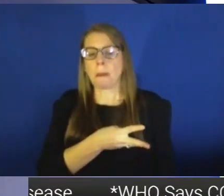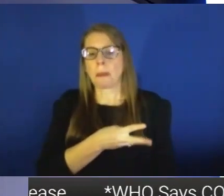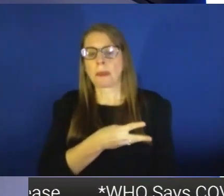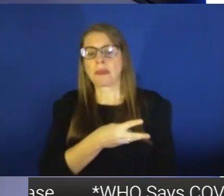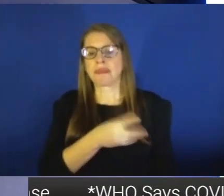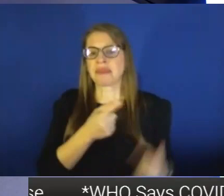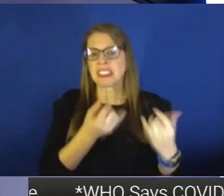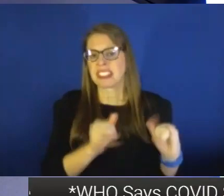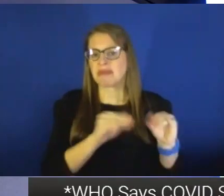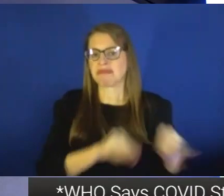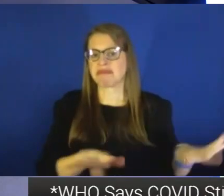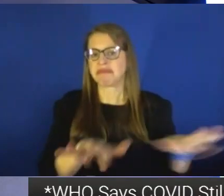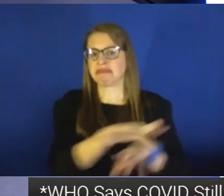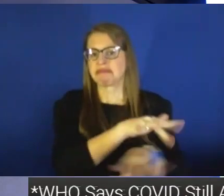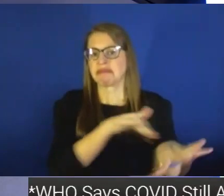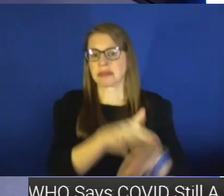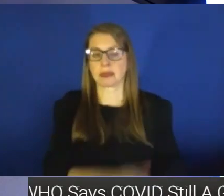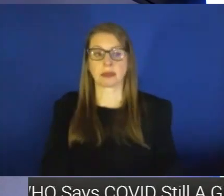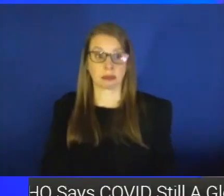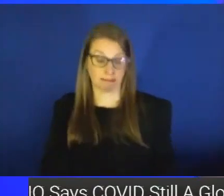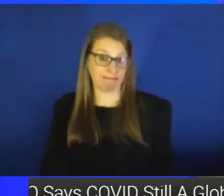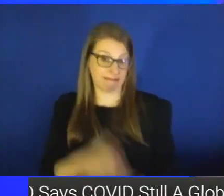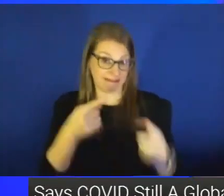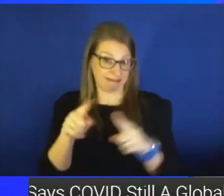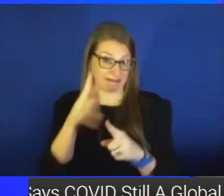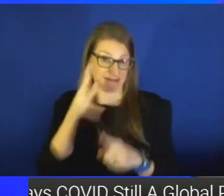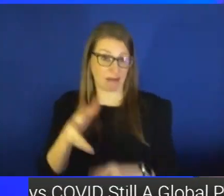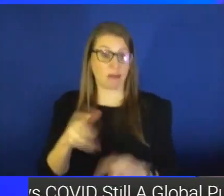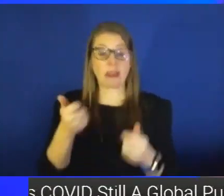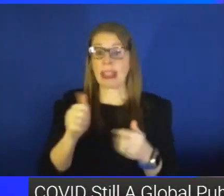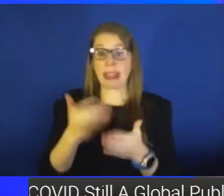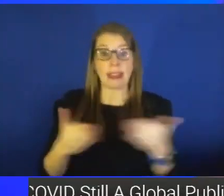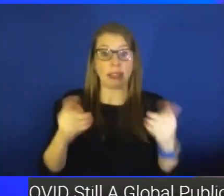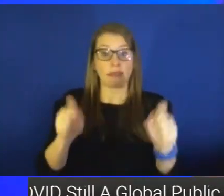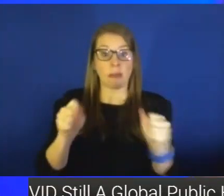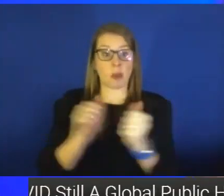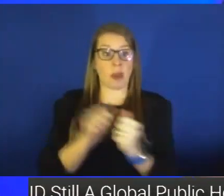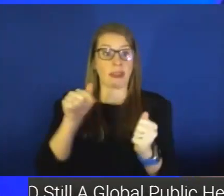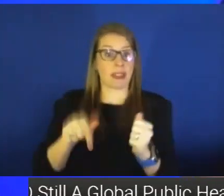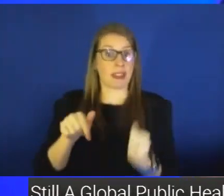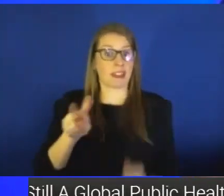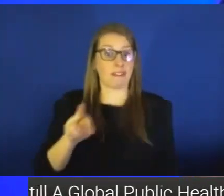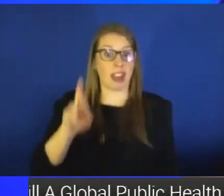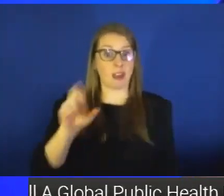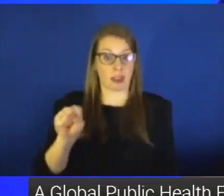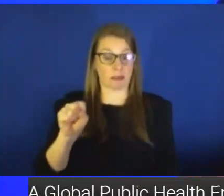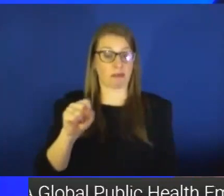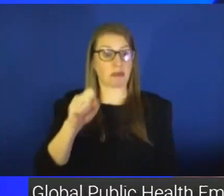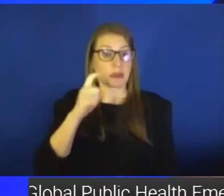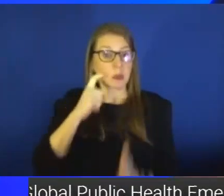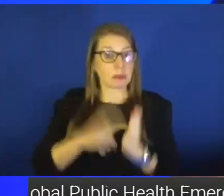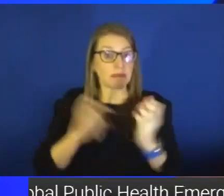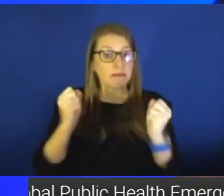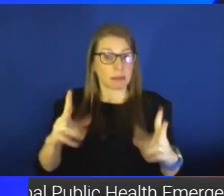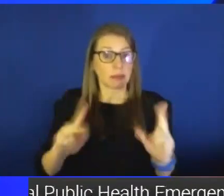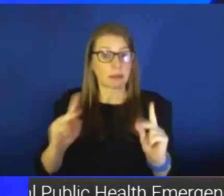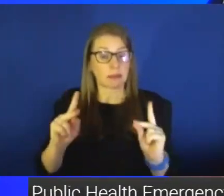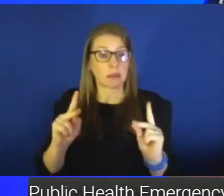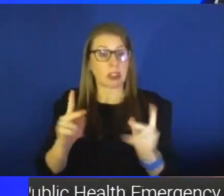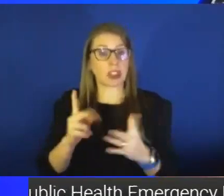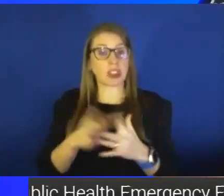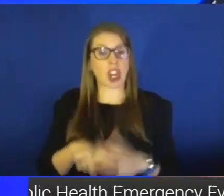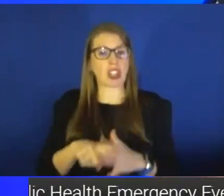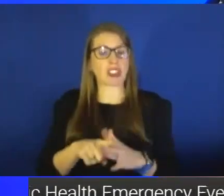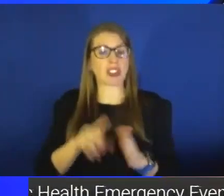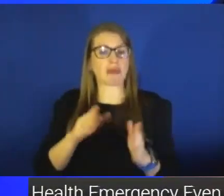But do you think we could see that? You know, anything's possible with this virus. And we have seen that a lot of people have kind of started to move on and get